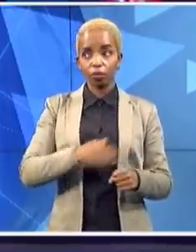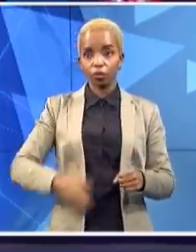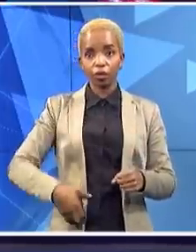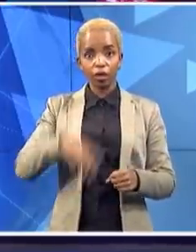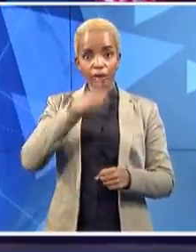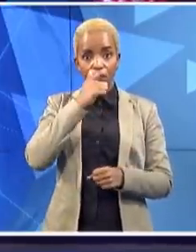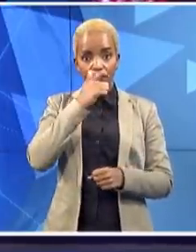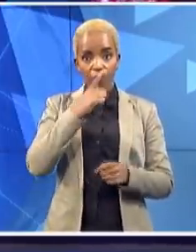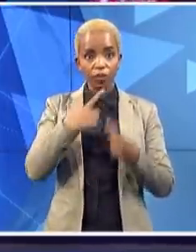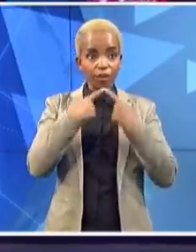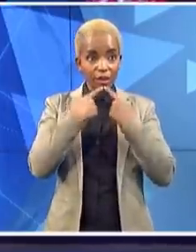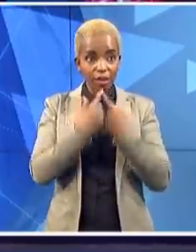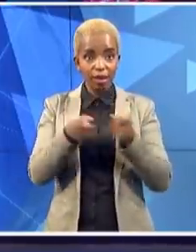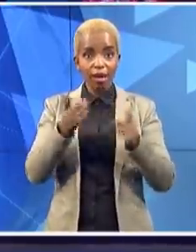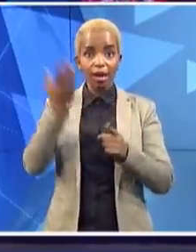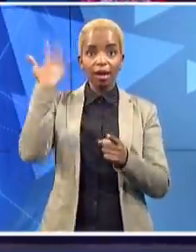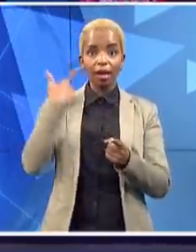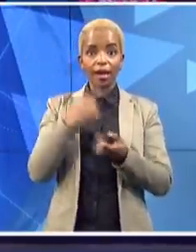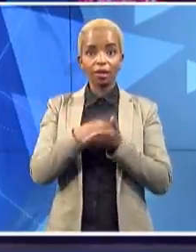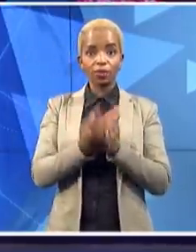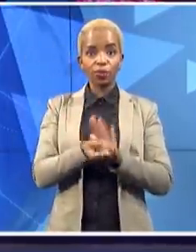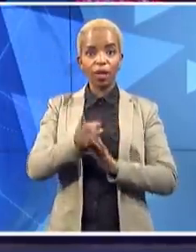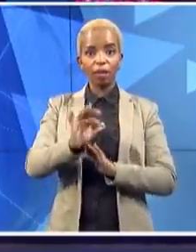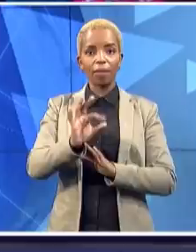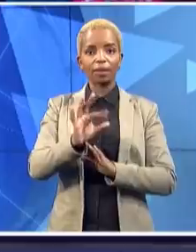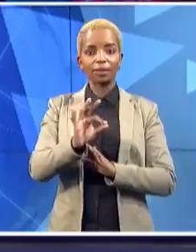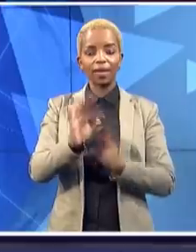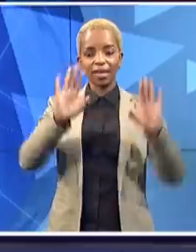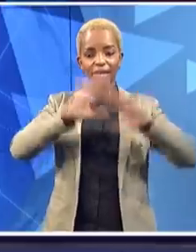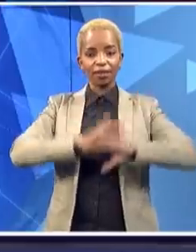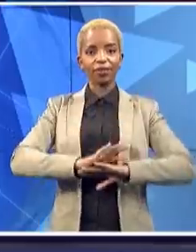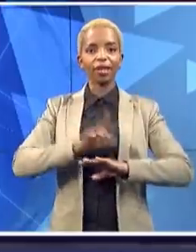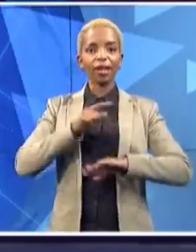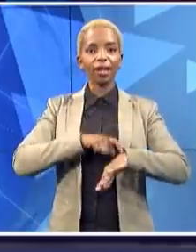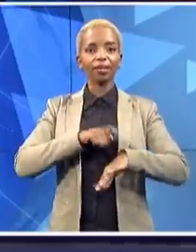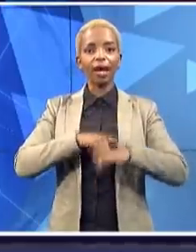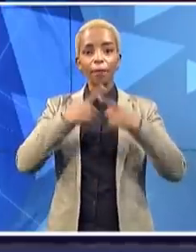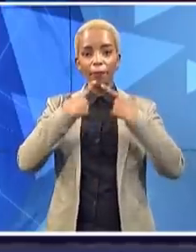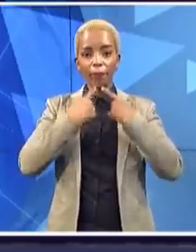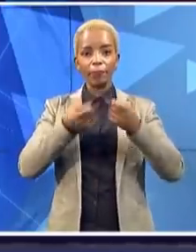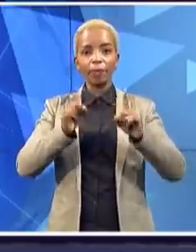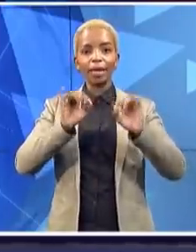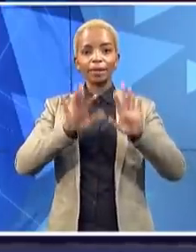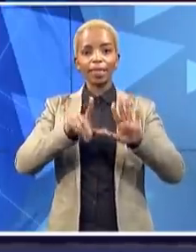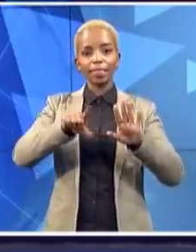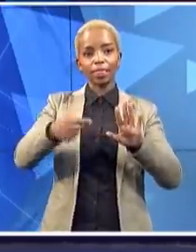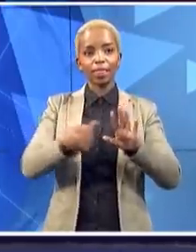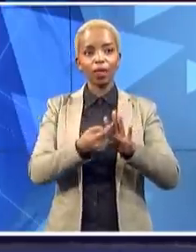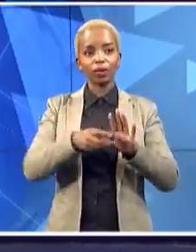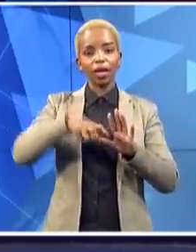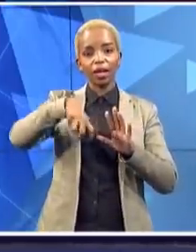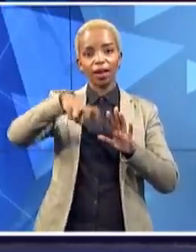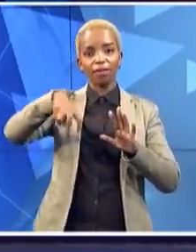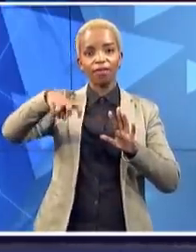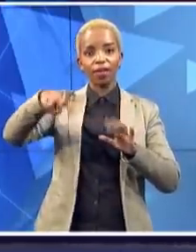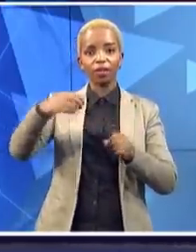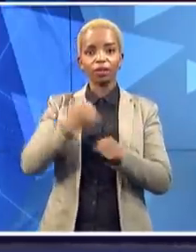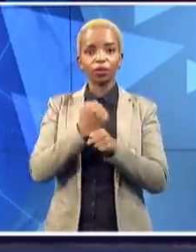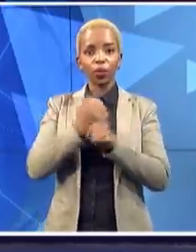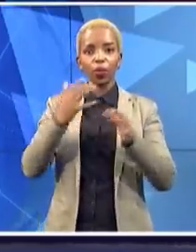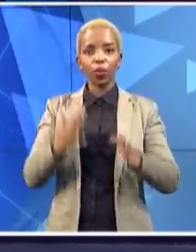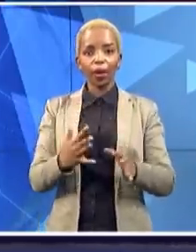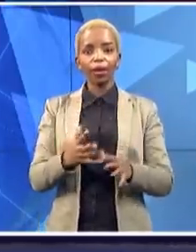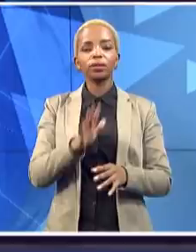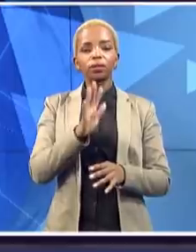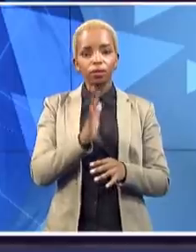evening, where he announced that 10,000 field workers would be mobilized and put out to different communities in South